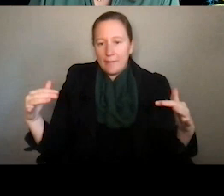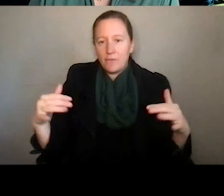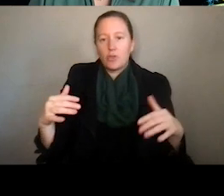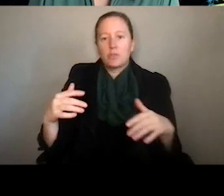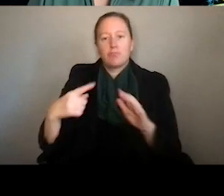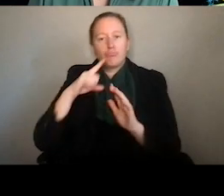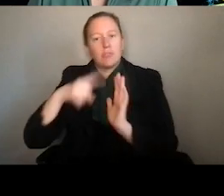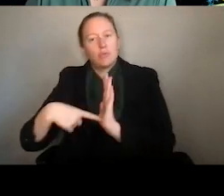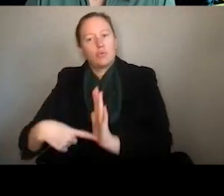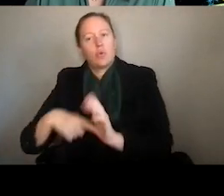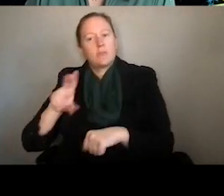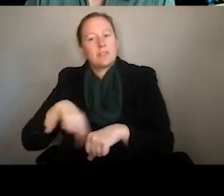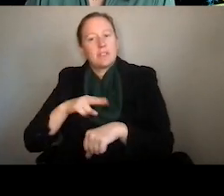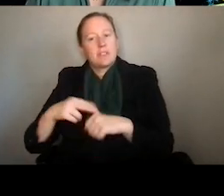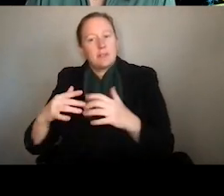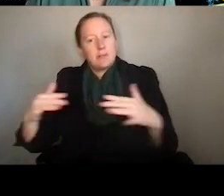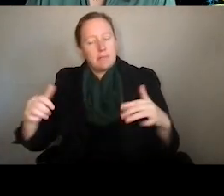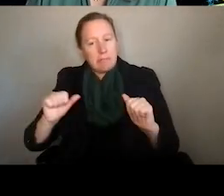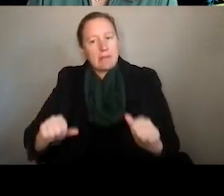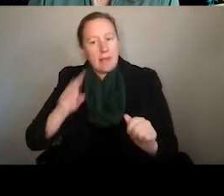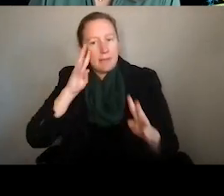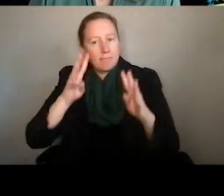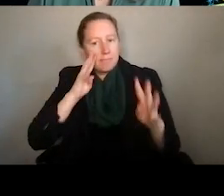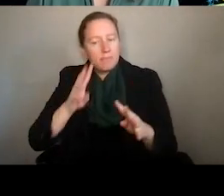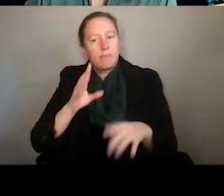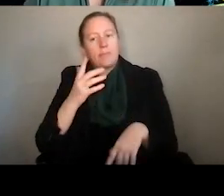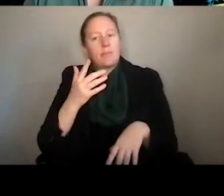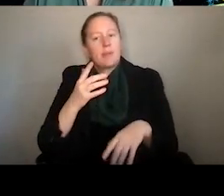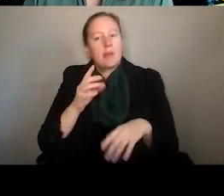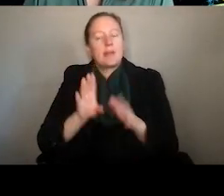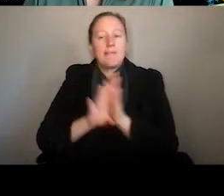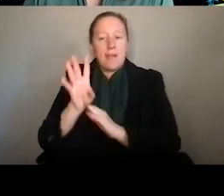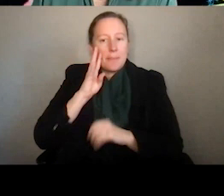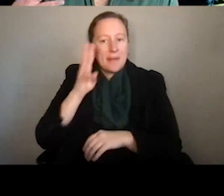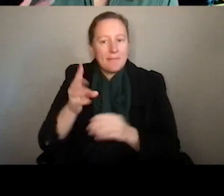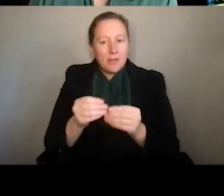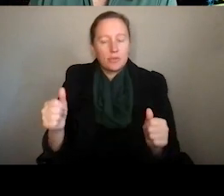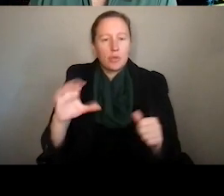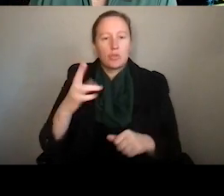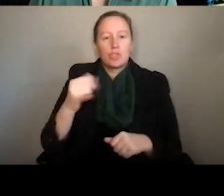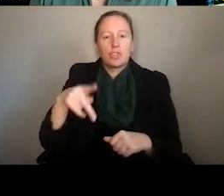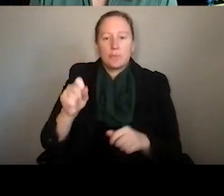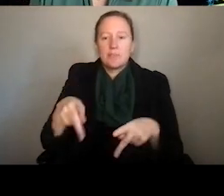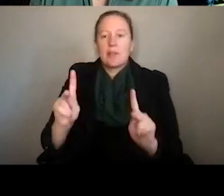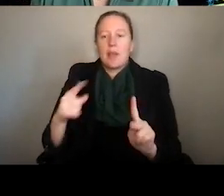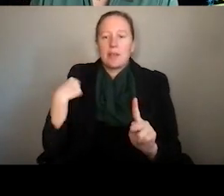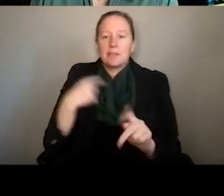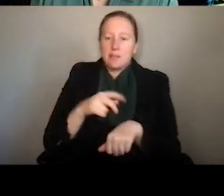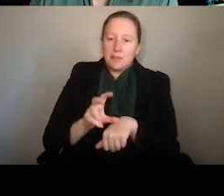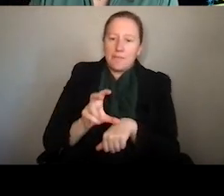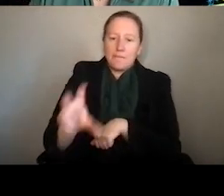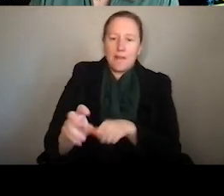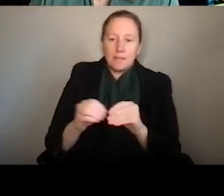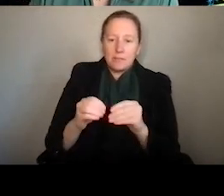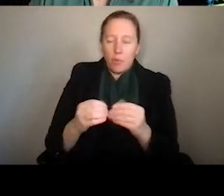diversity and has the capacity to develop innovative solutions. So CHIPS allows us to put more funding into making geosciences